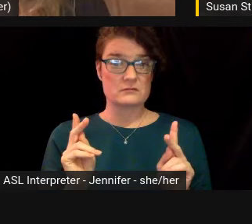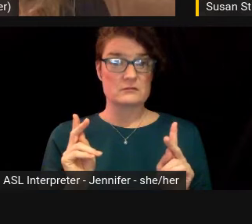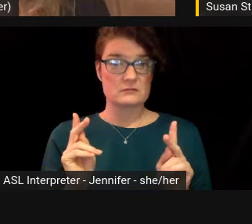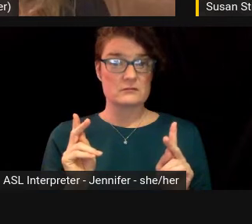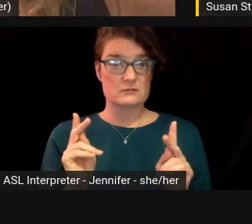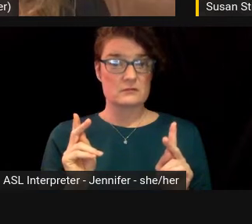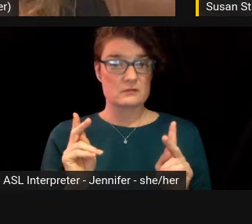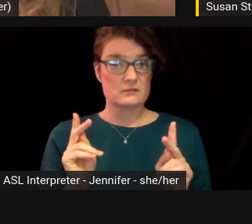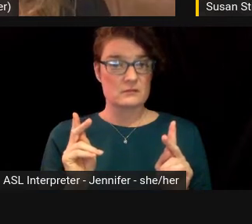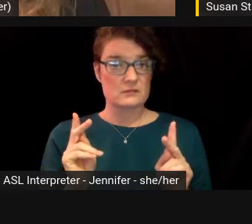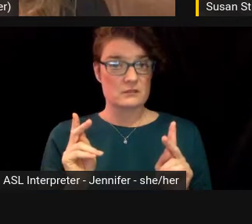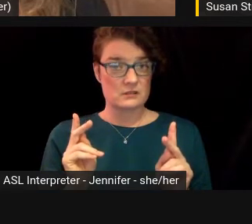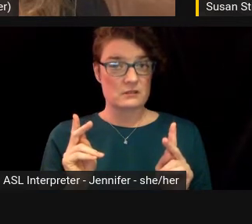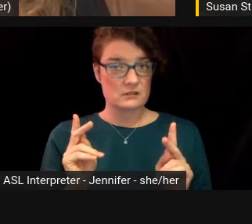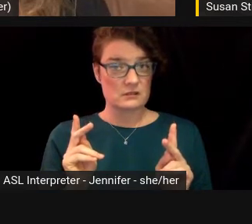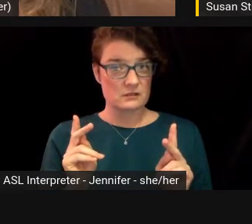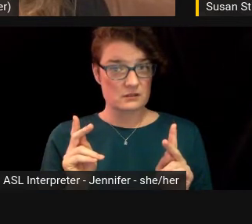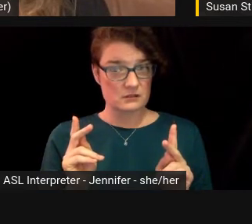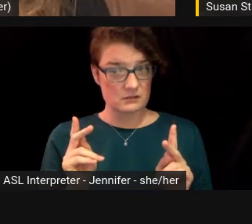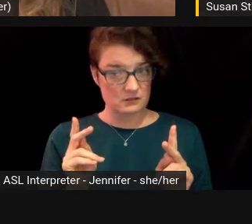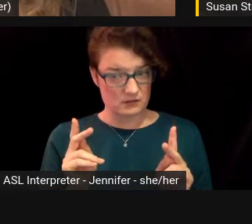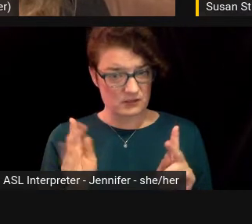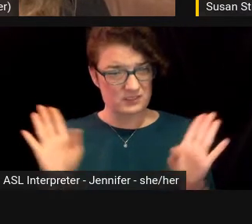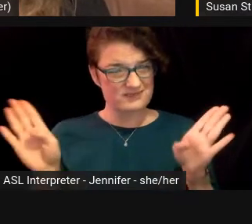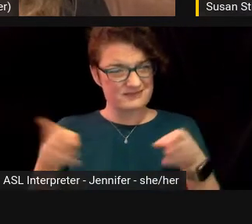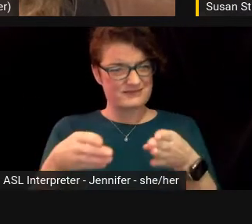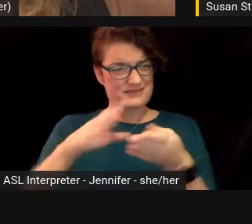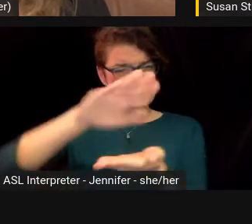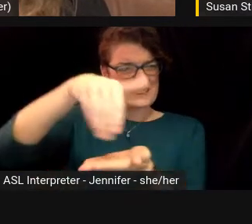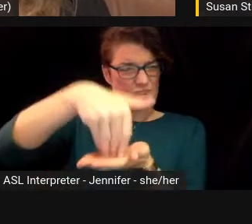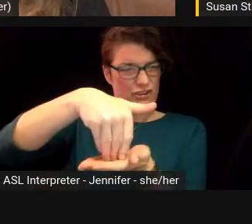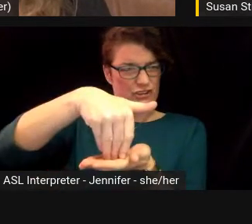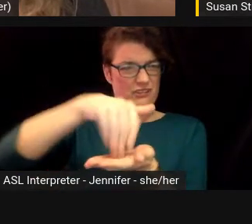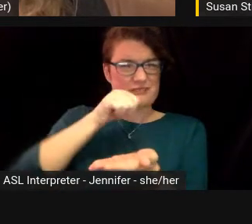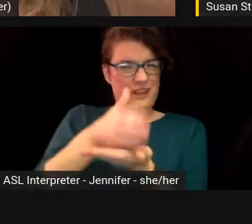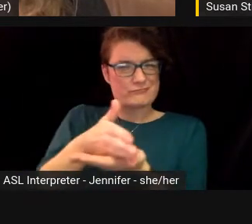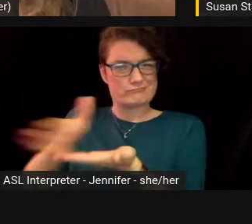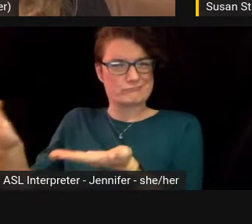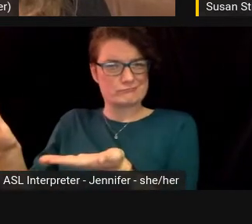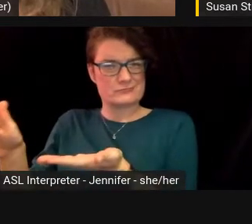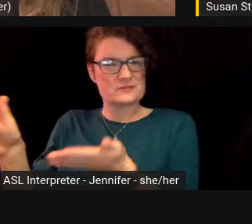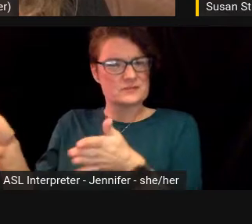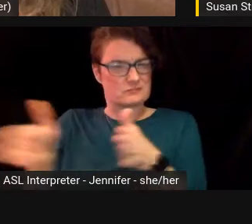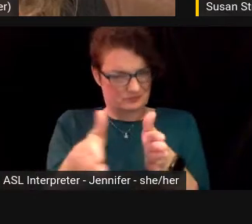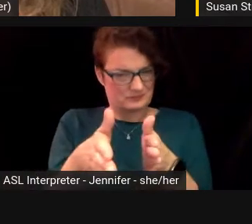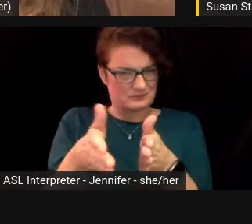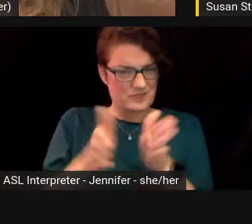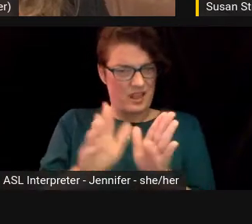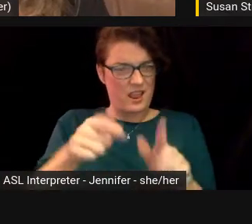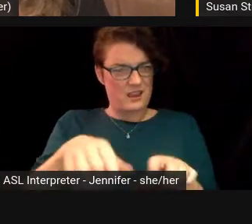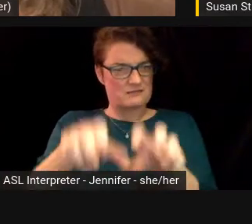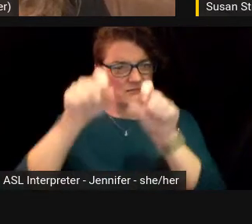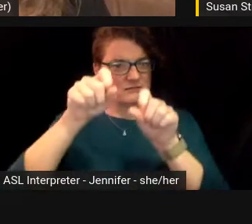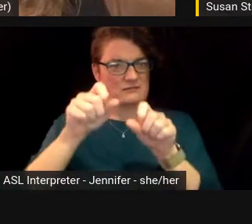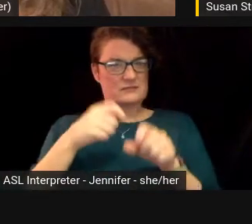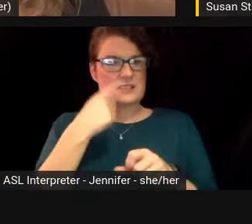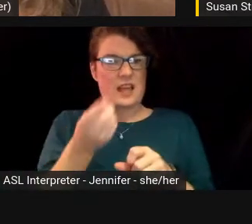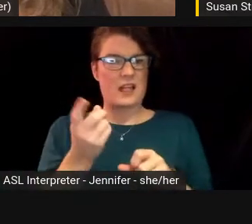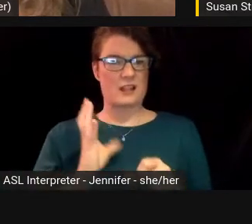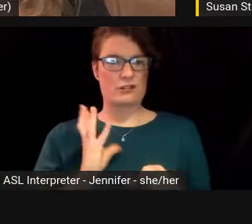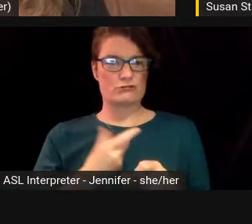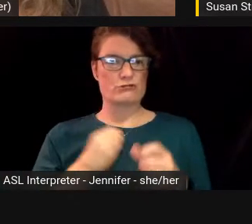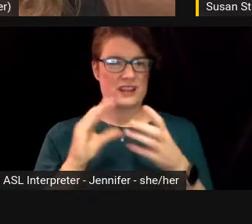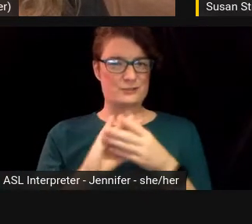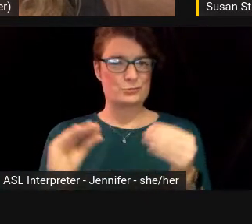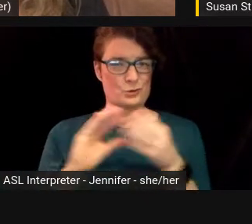sort of made center stage in regards to telling trans stories. Because I think there's